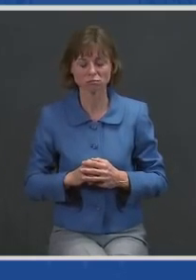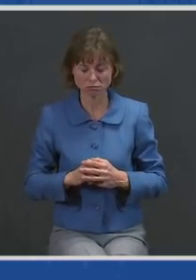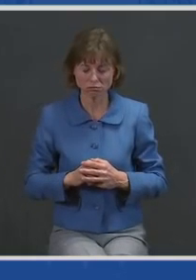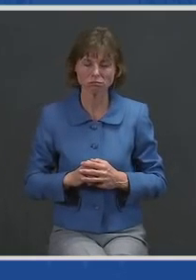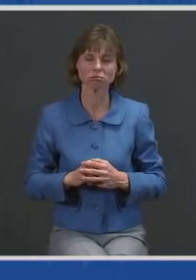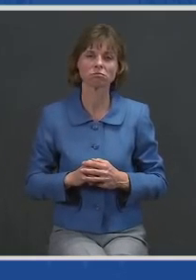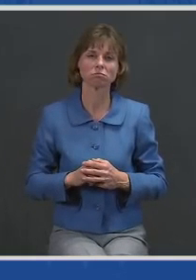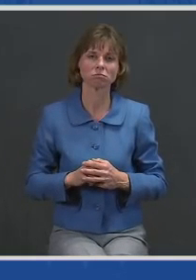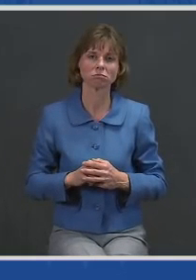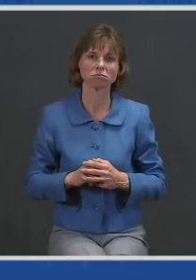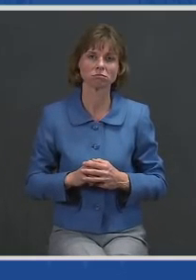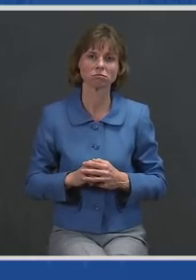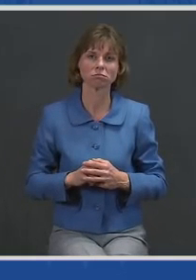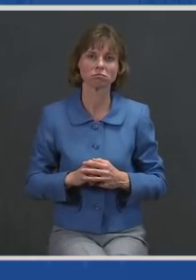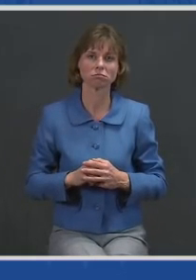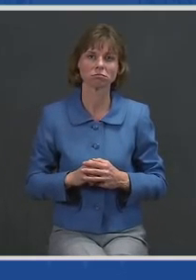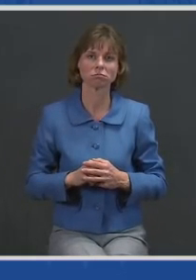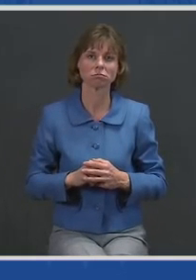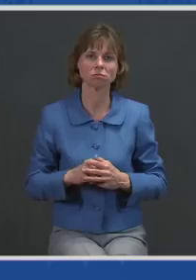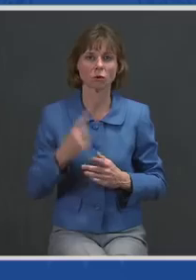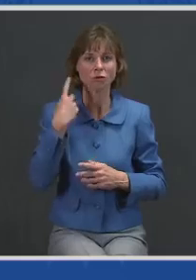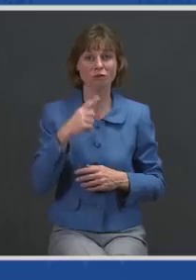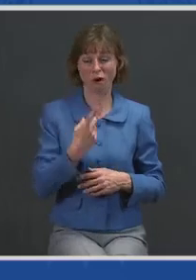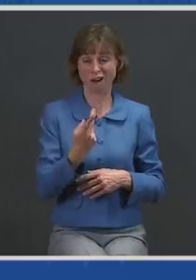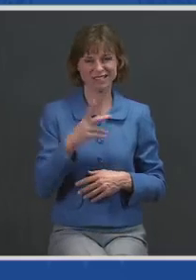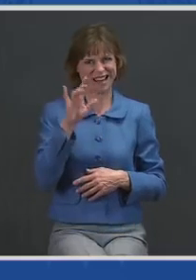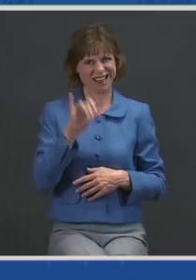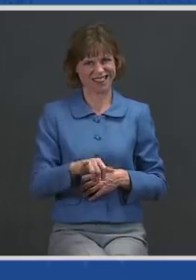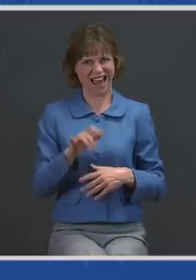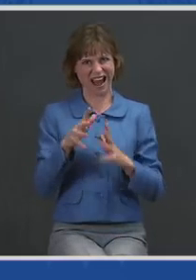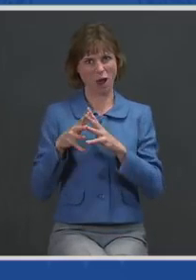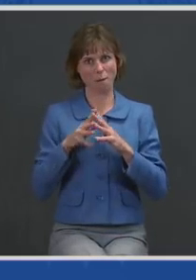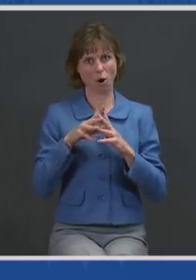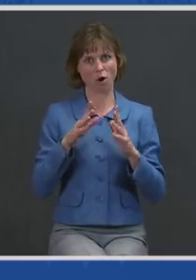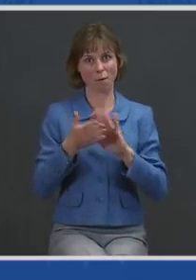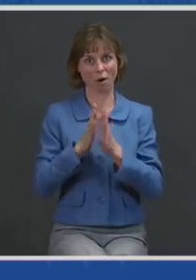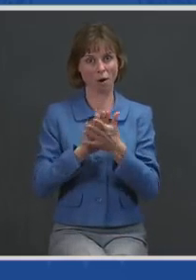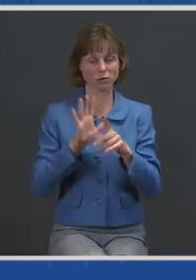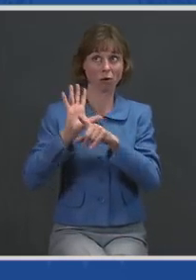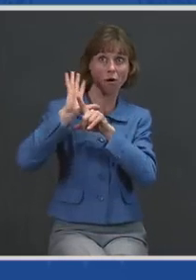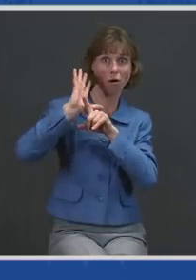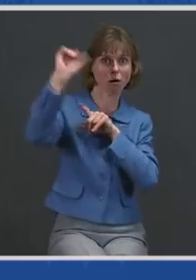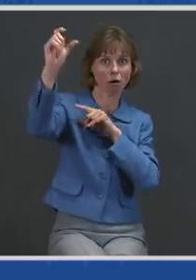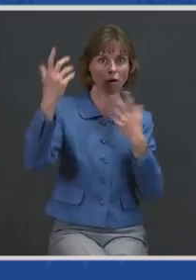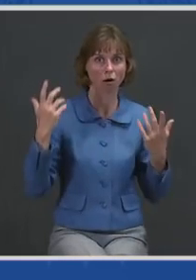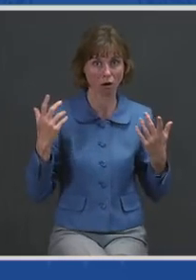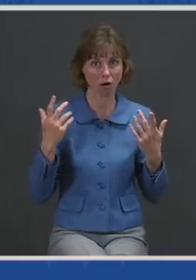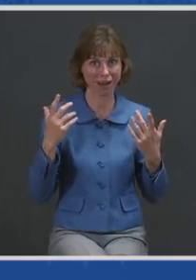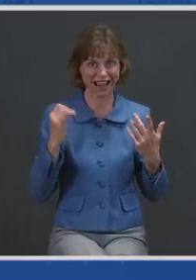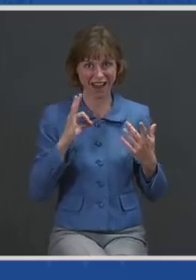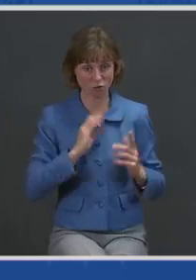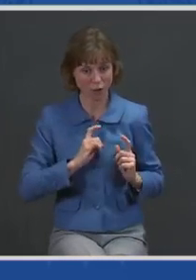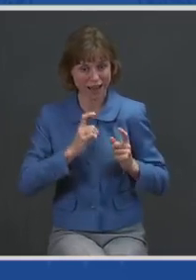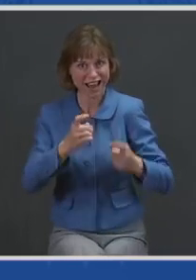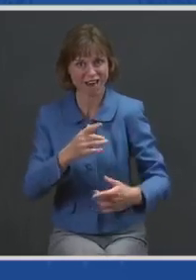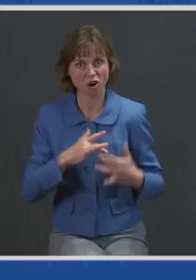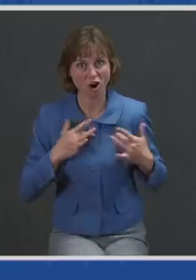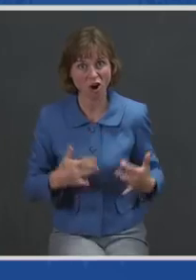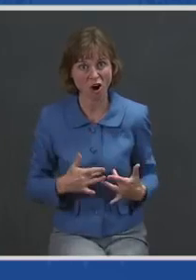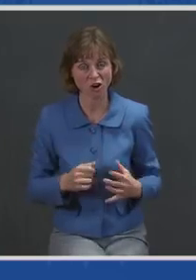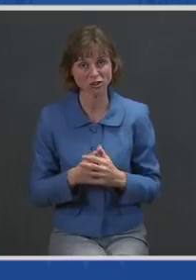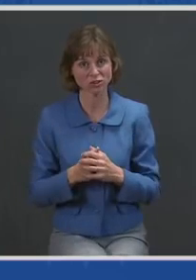that America thrives when we give our hearts, when we turn our hands